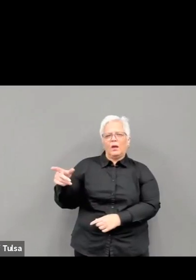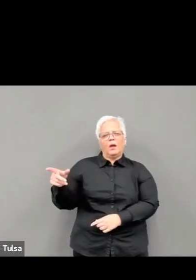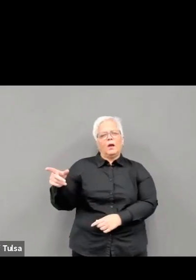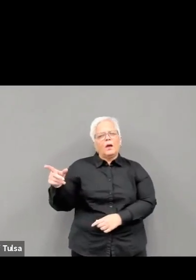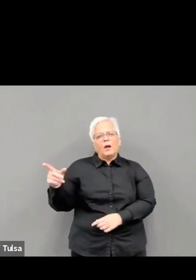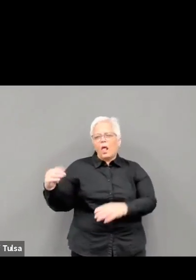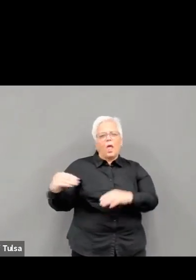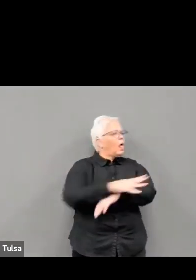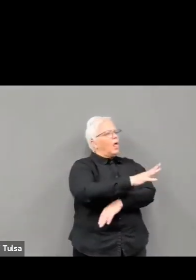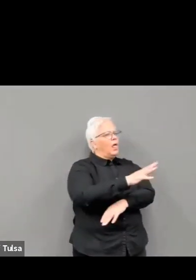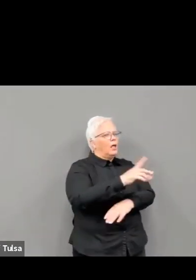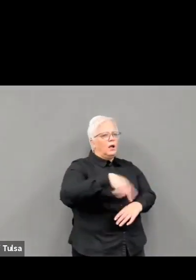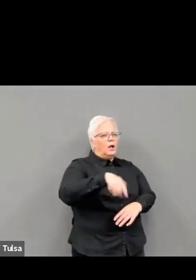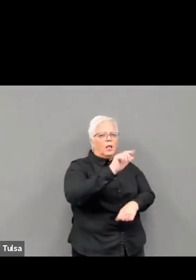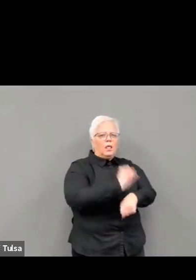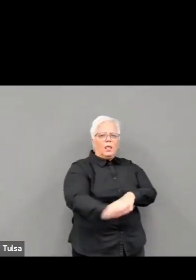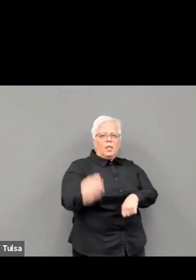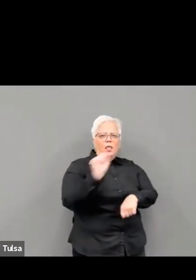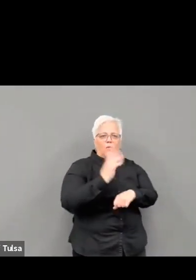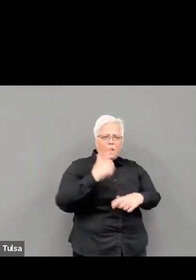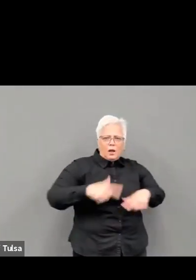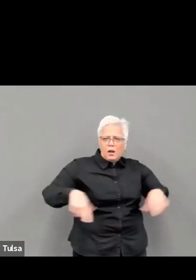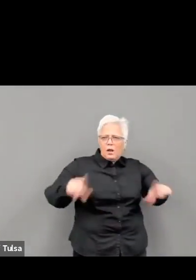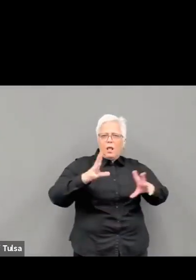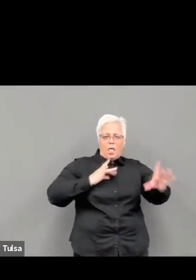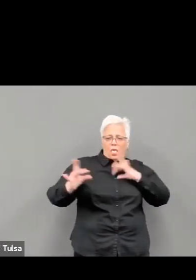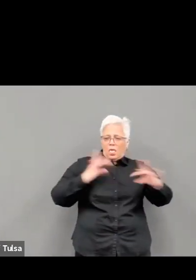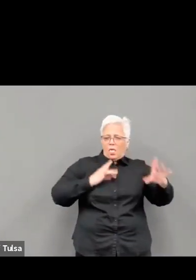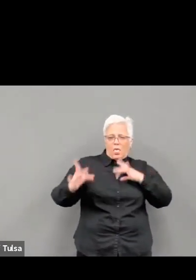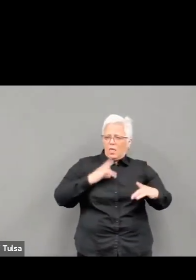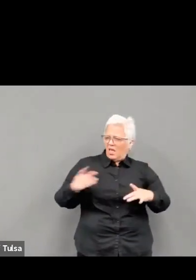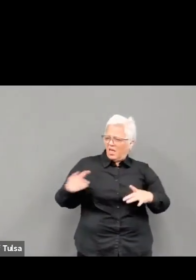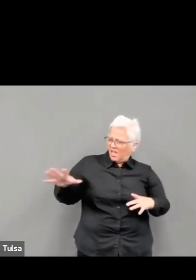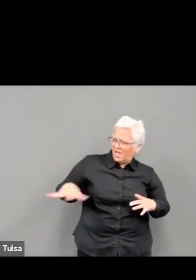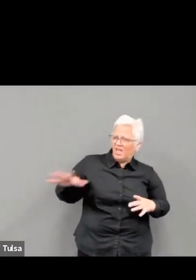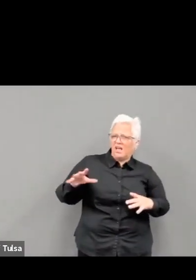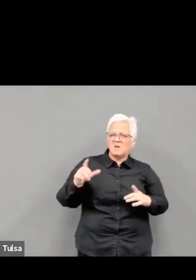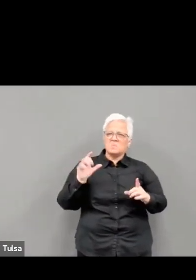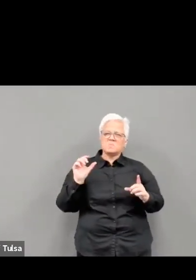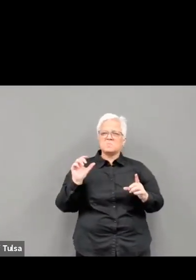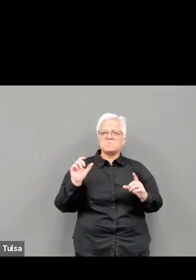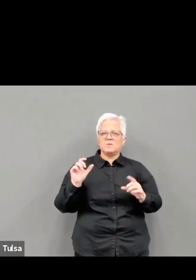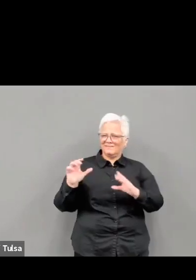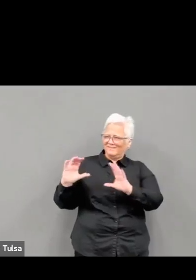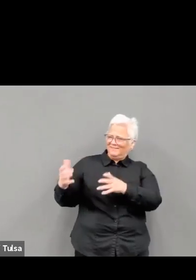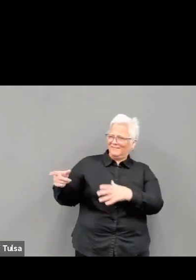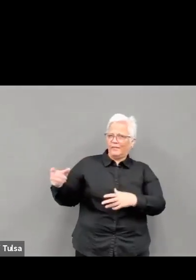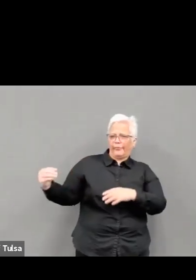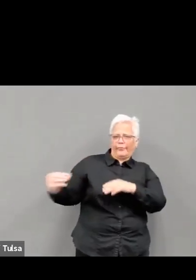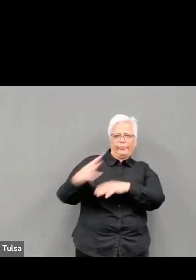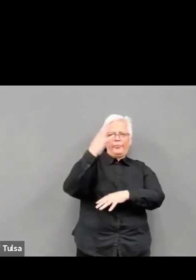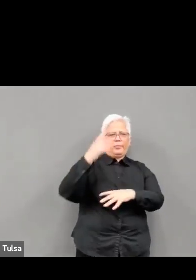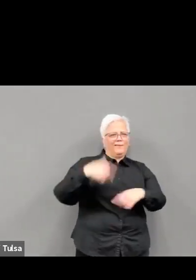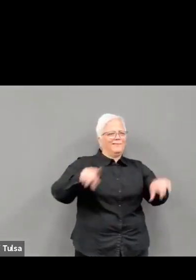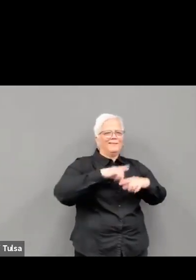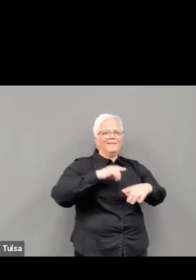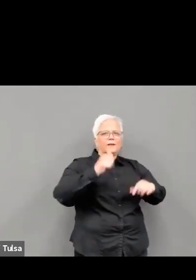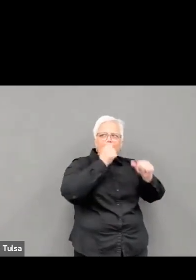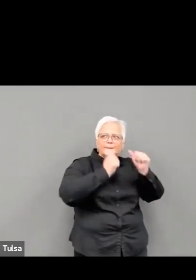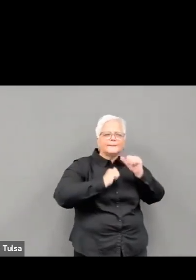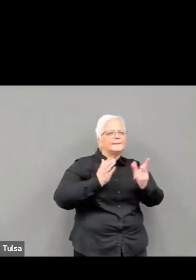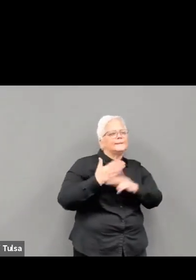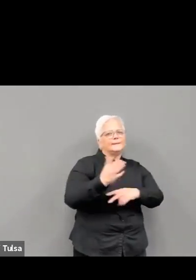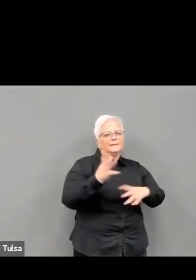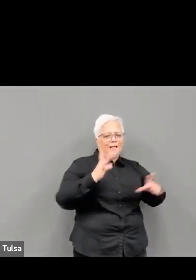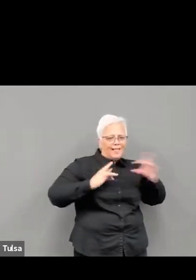Your efforts cannot be measured in hours or days, but in the care you've given to those at their most vulnerable moments, the